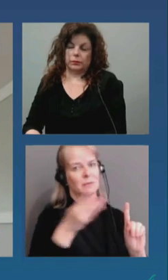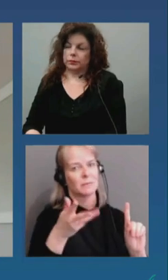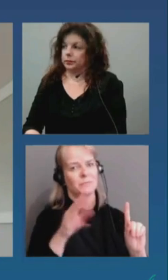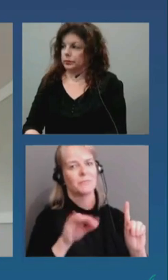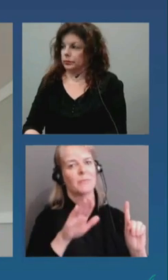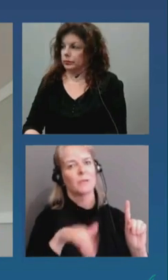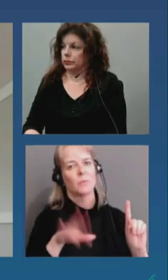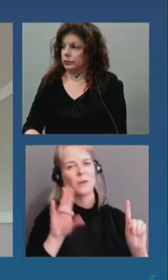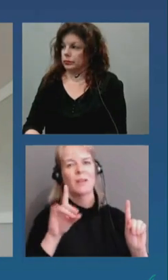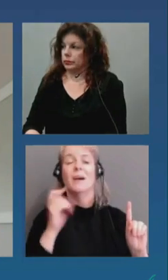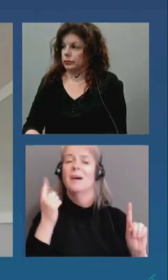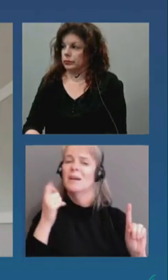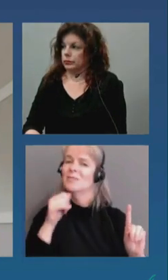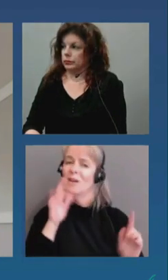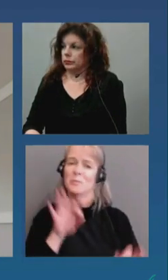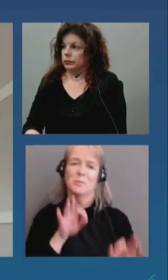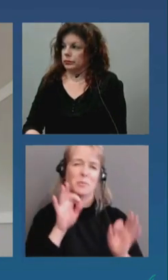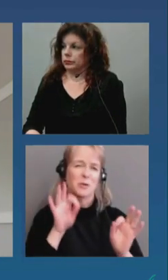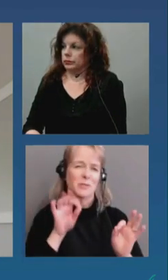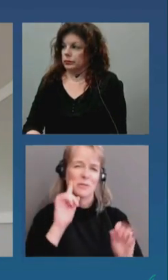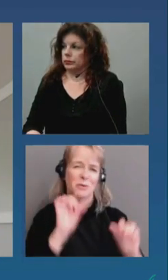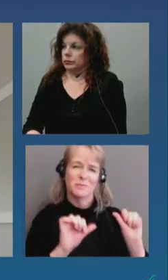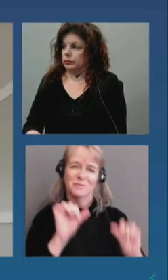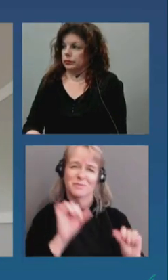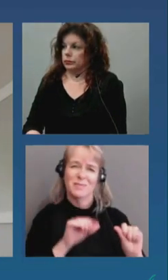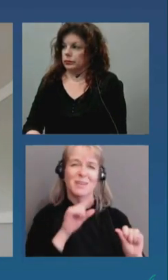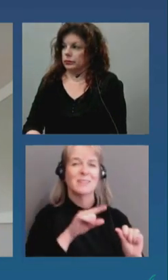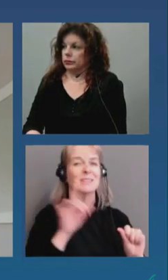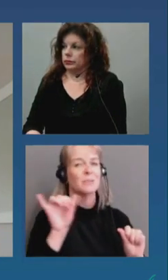tied to testing as